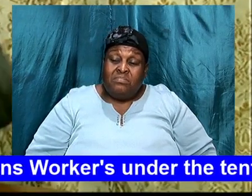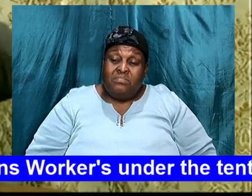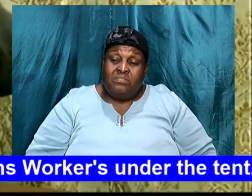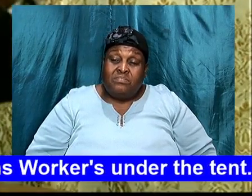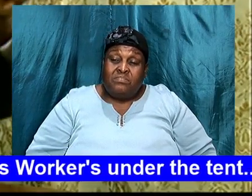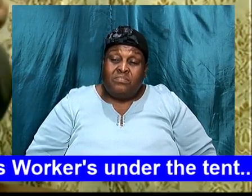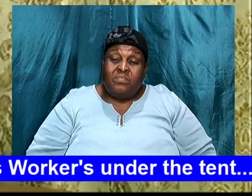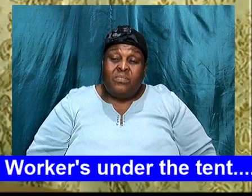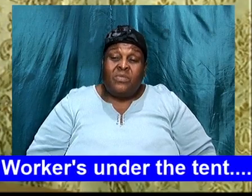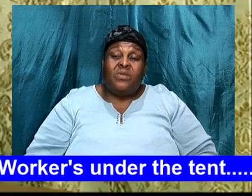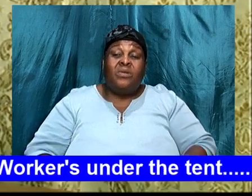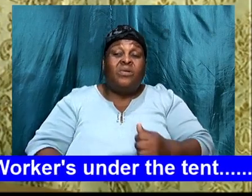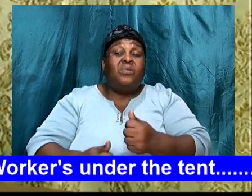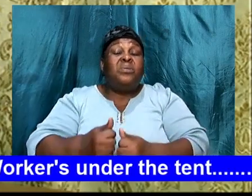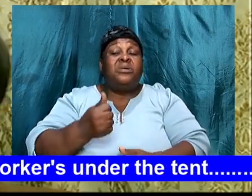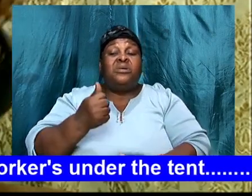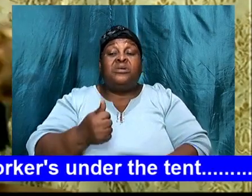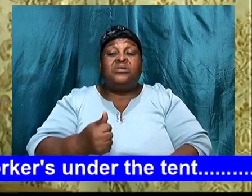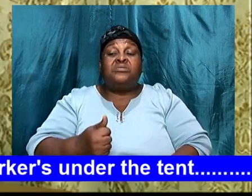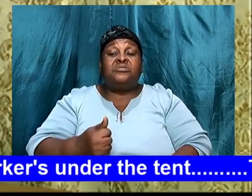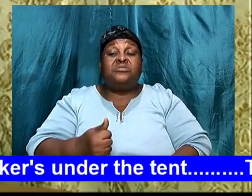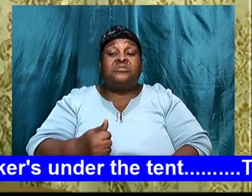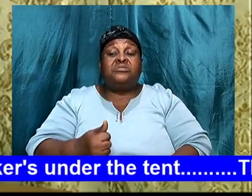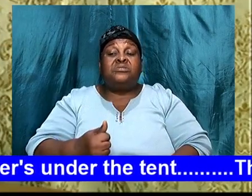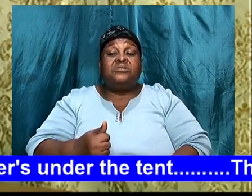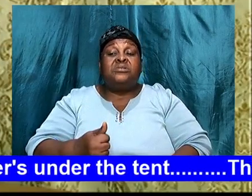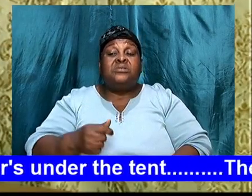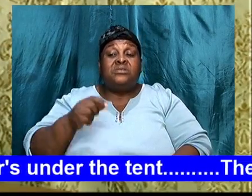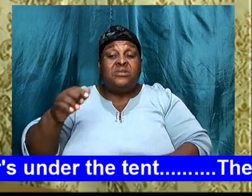which is still, part of, the repercussions,